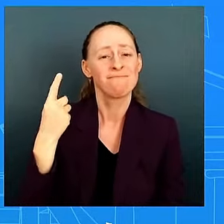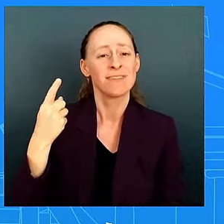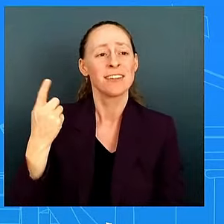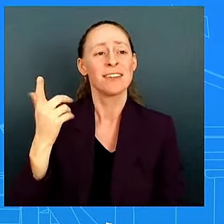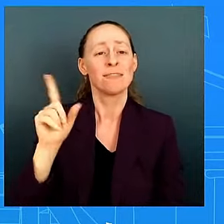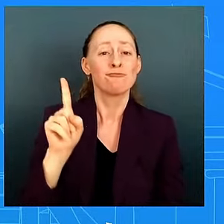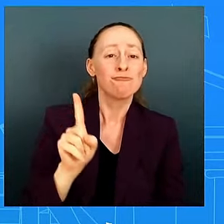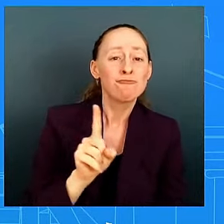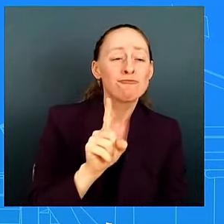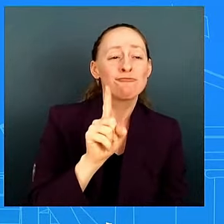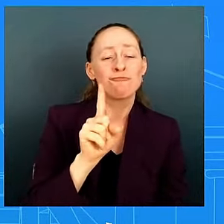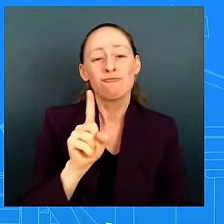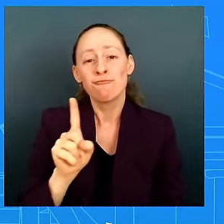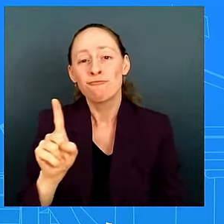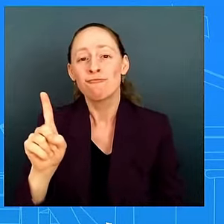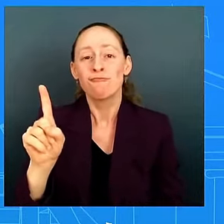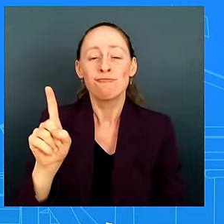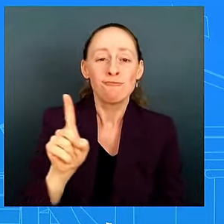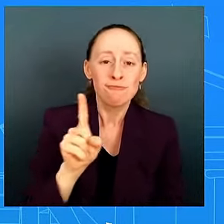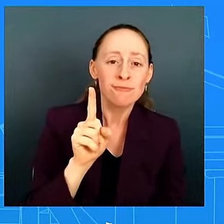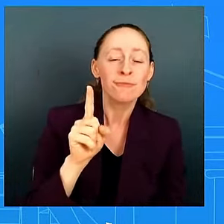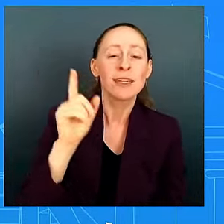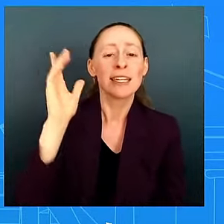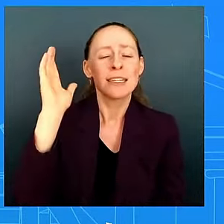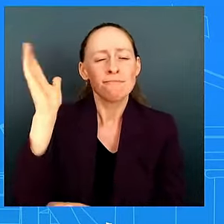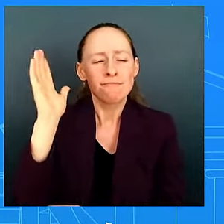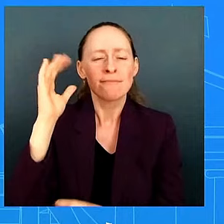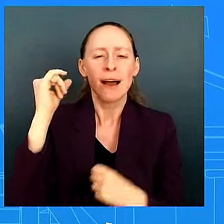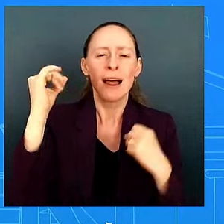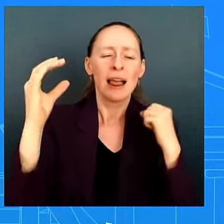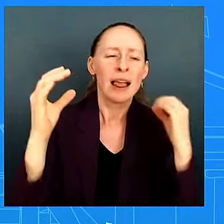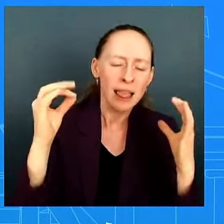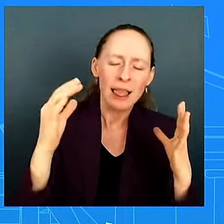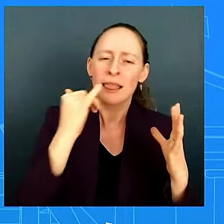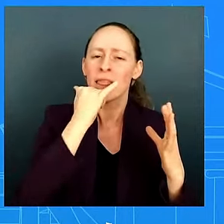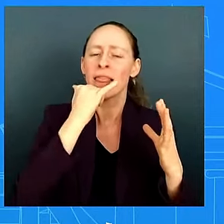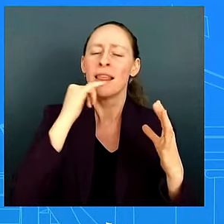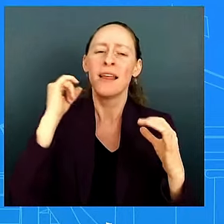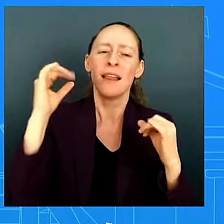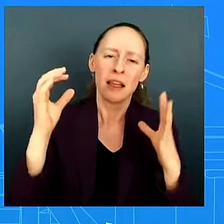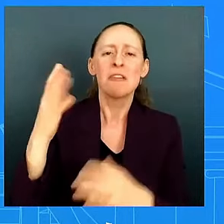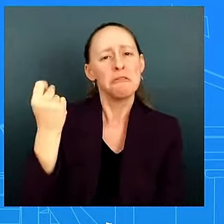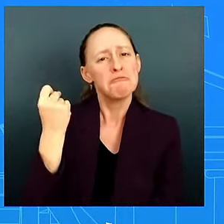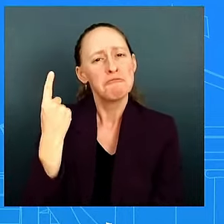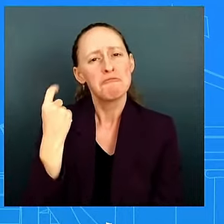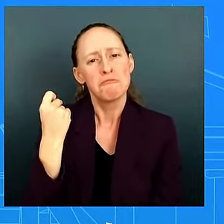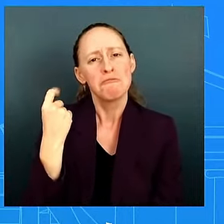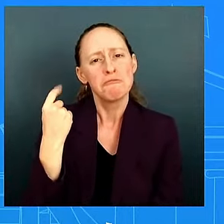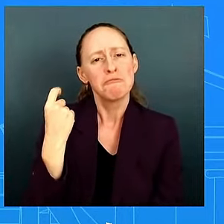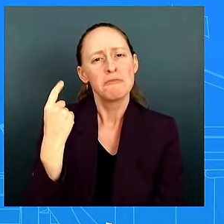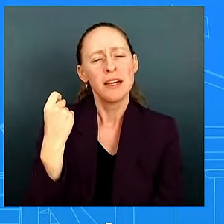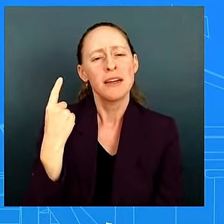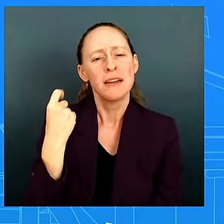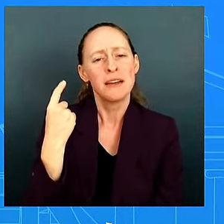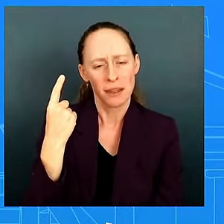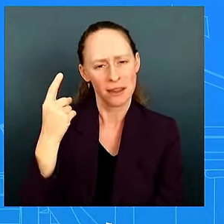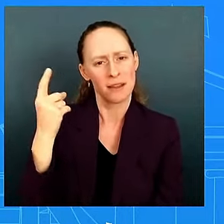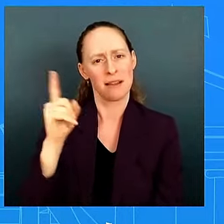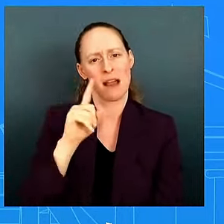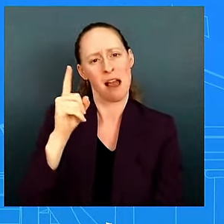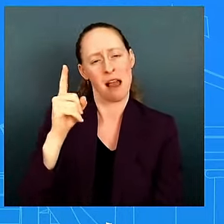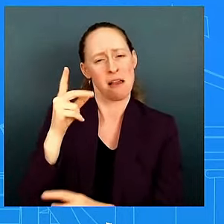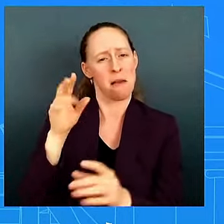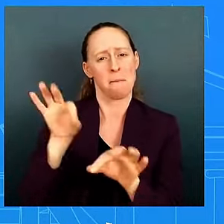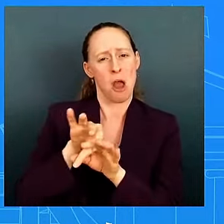as speaking we get that but we also want to make sure that we point to the successes that he's had his record